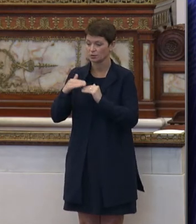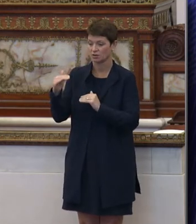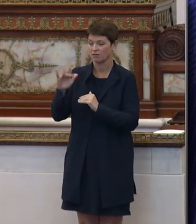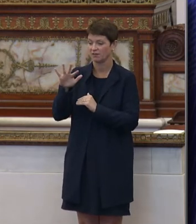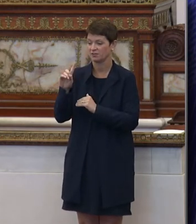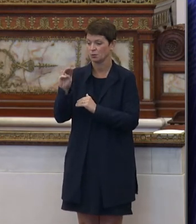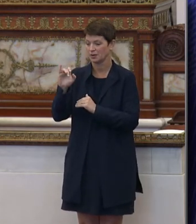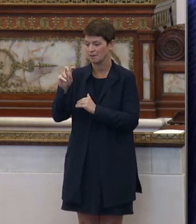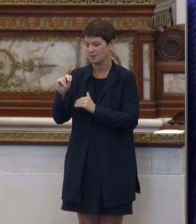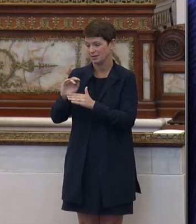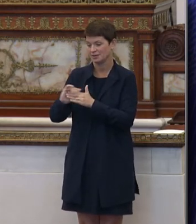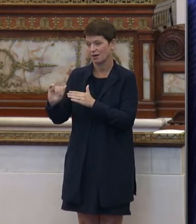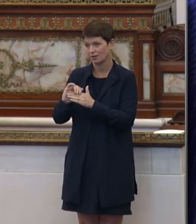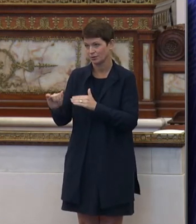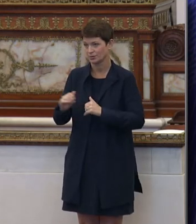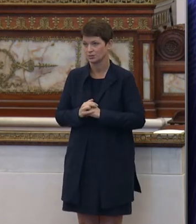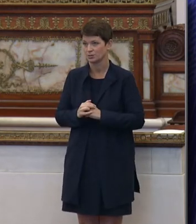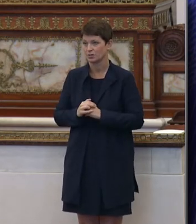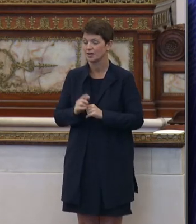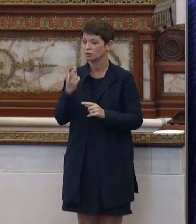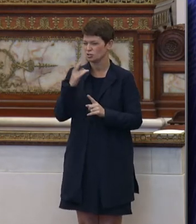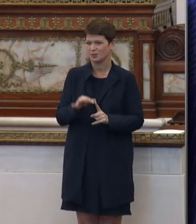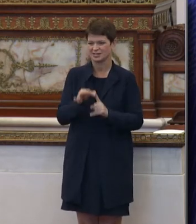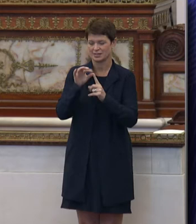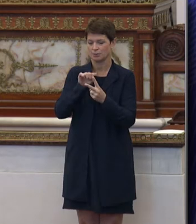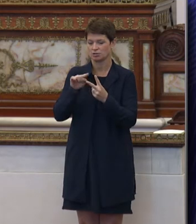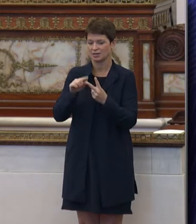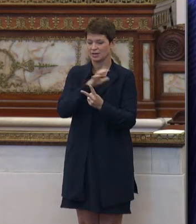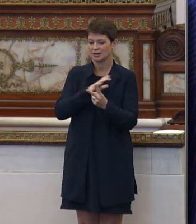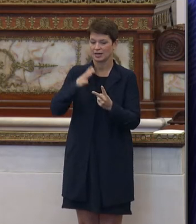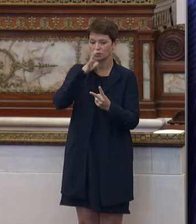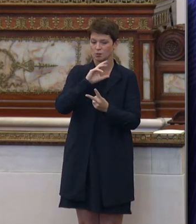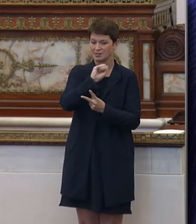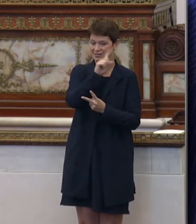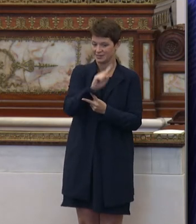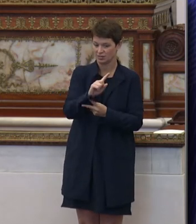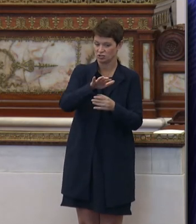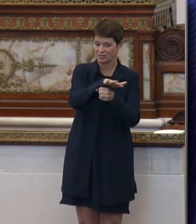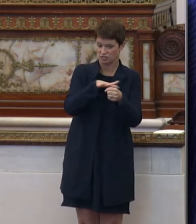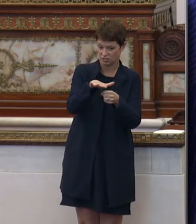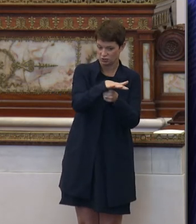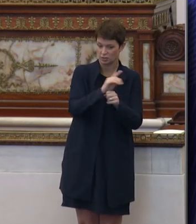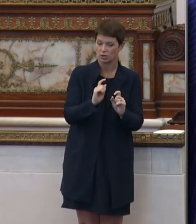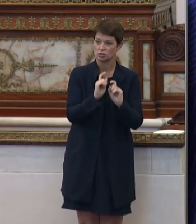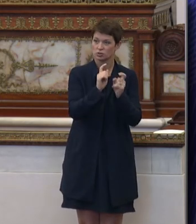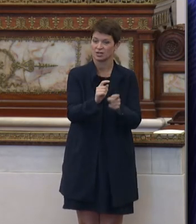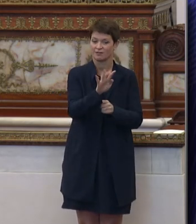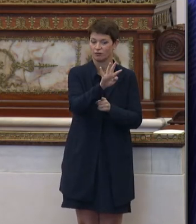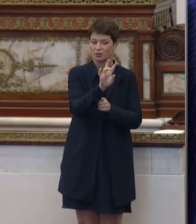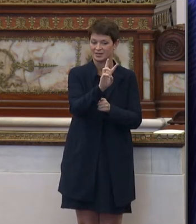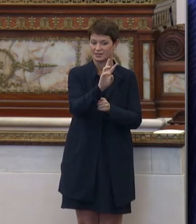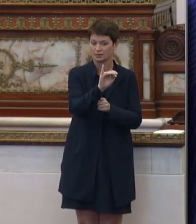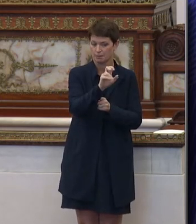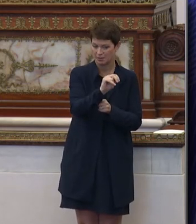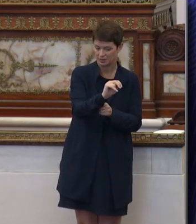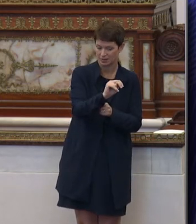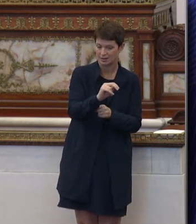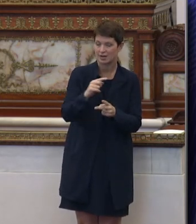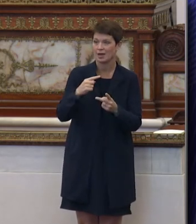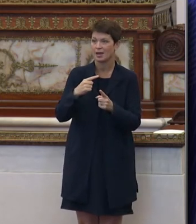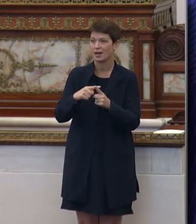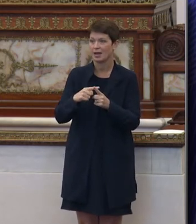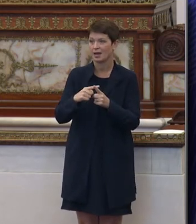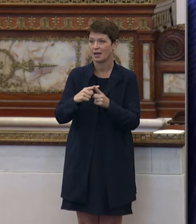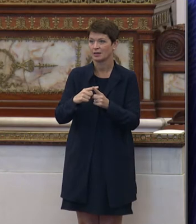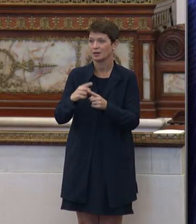$51 million. The two exceptions were Councilwoman Sanchez's district, who received $46 million, and far